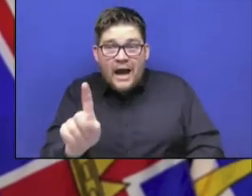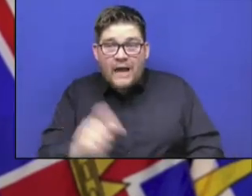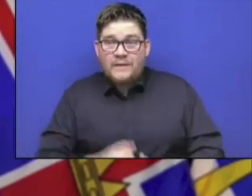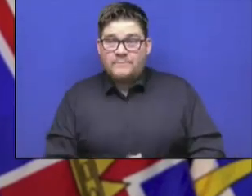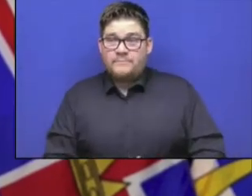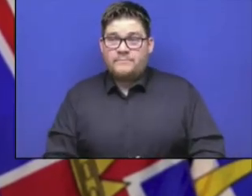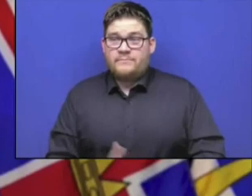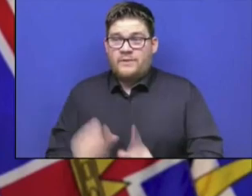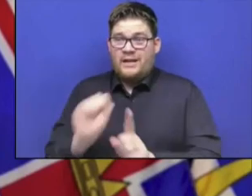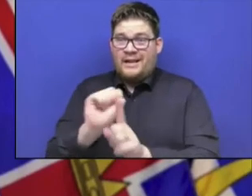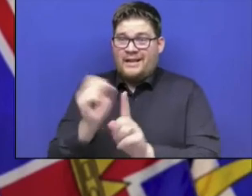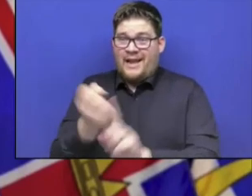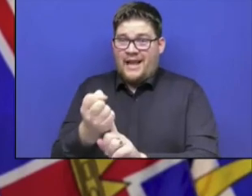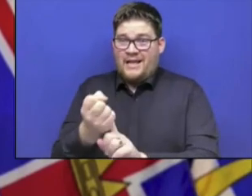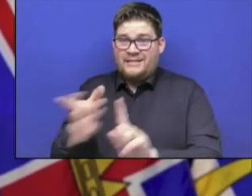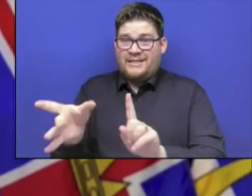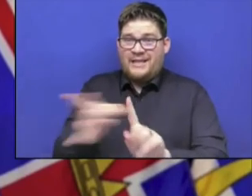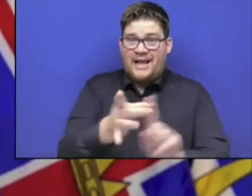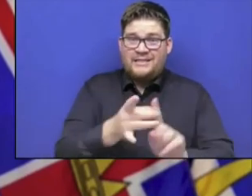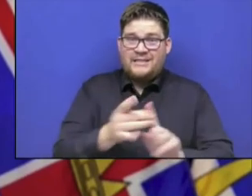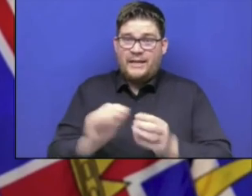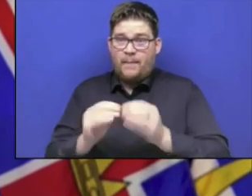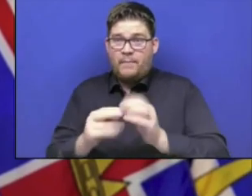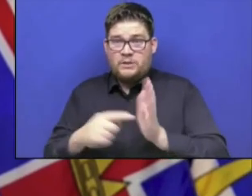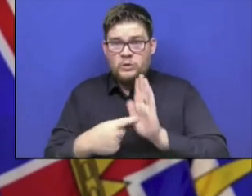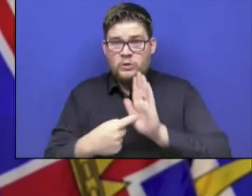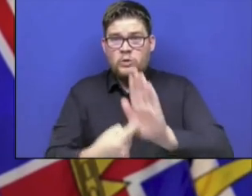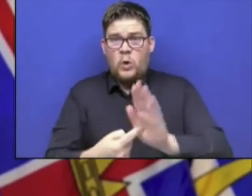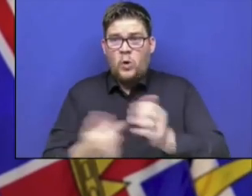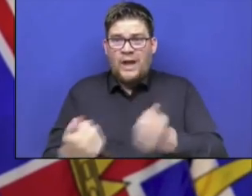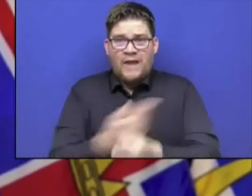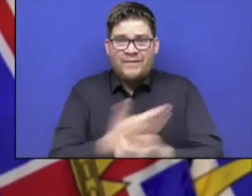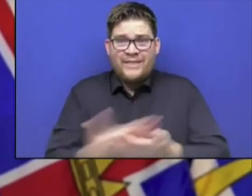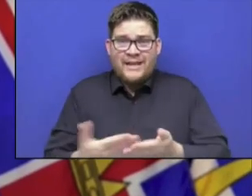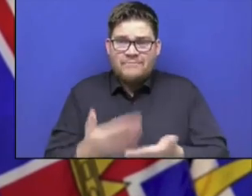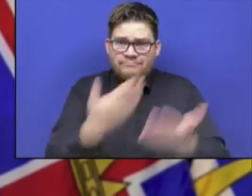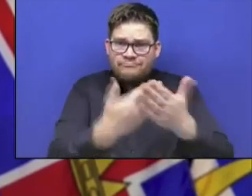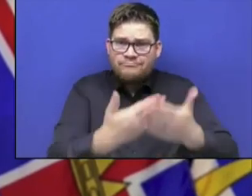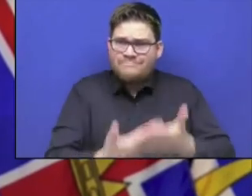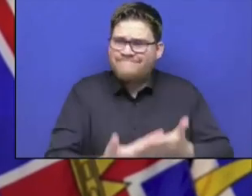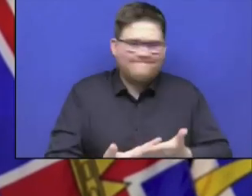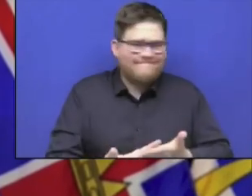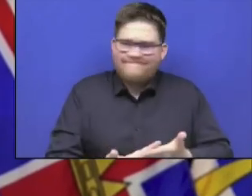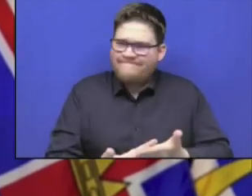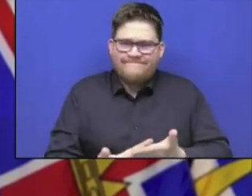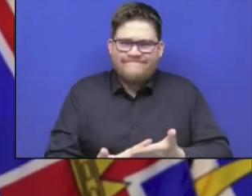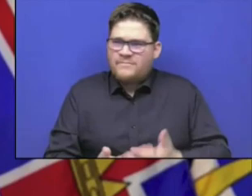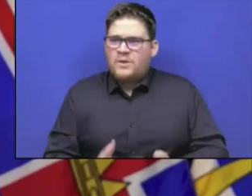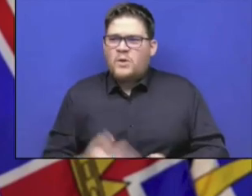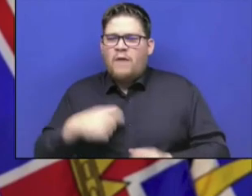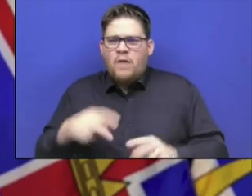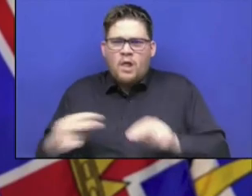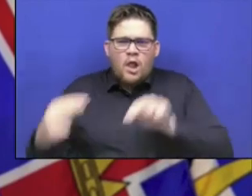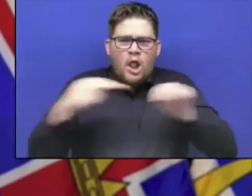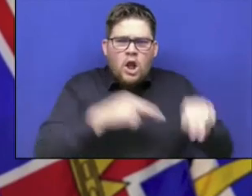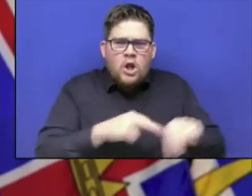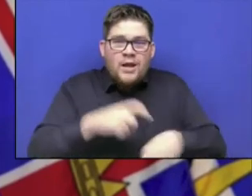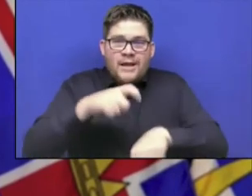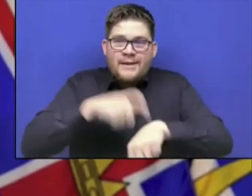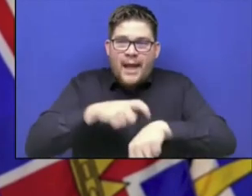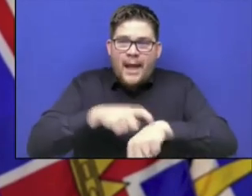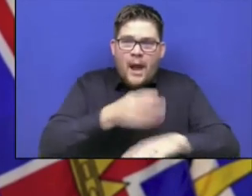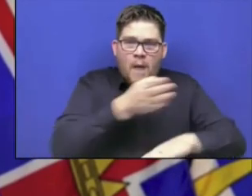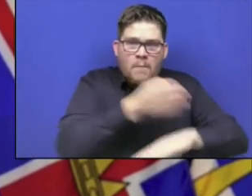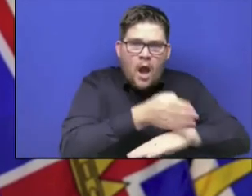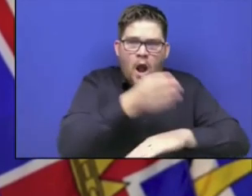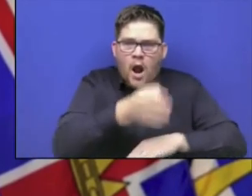What we need to look at is the rolling average over time and the testing rates that we have. And that's one of the things that I presented. We've been doing